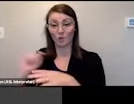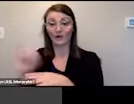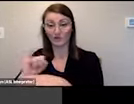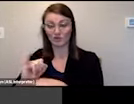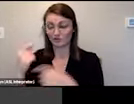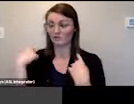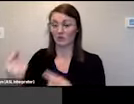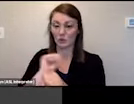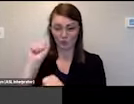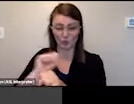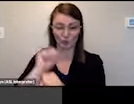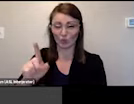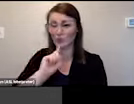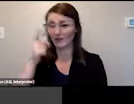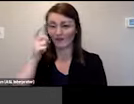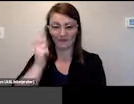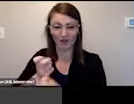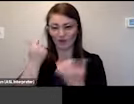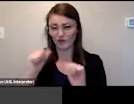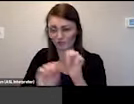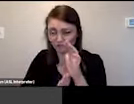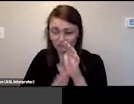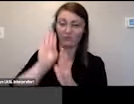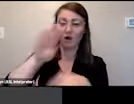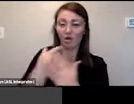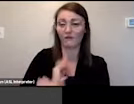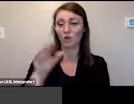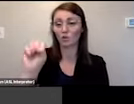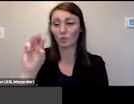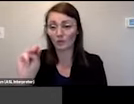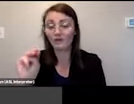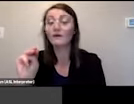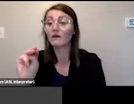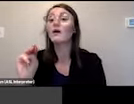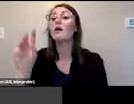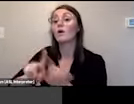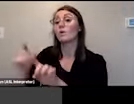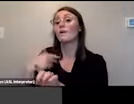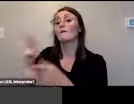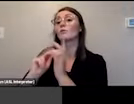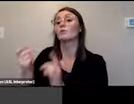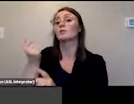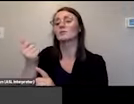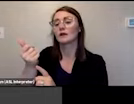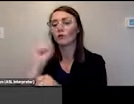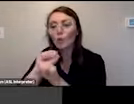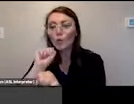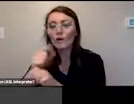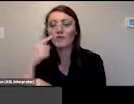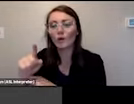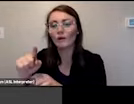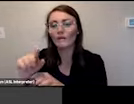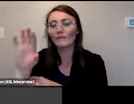who's been working on our twitter page and people have also been working on editing photos of models to make them look interesting